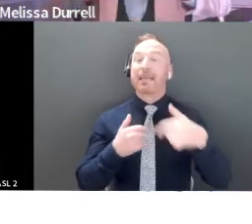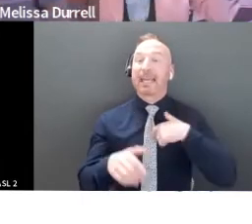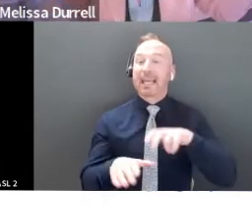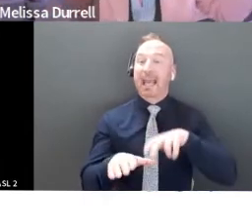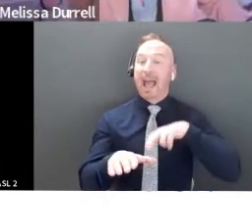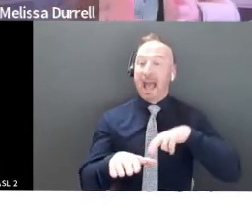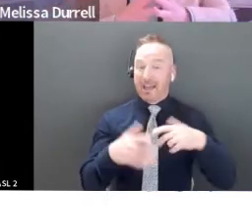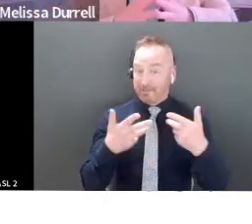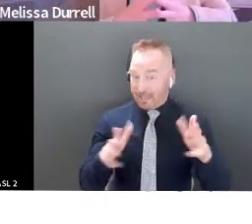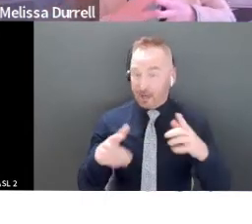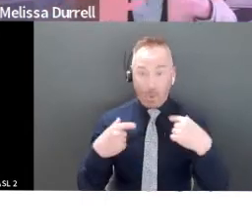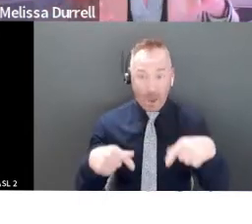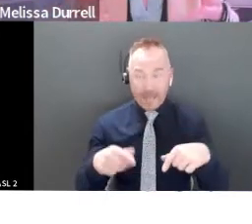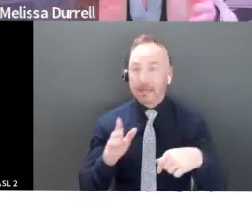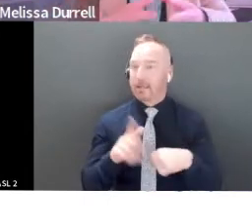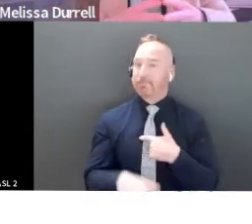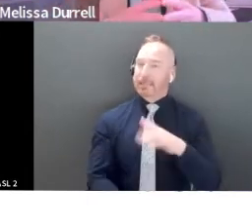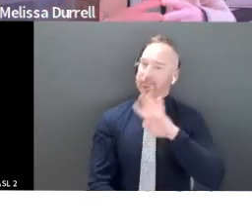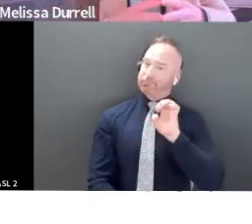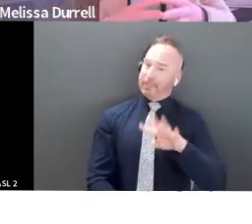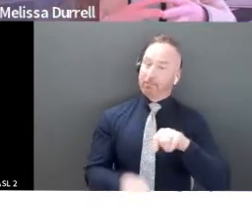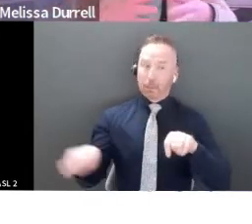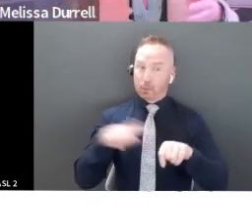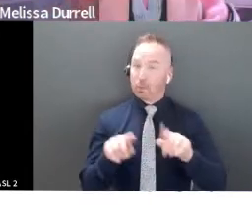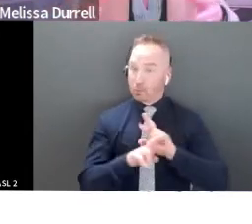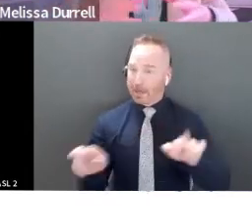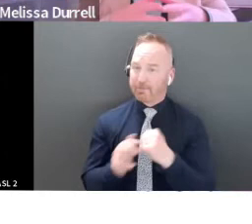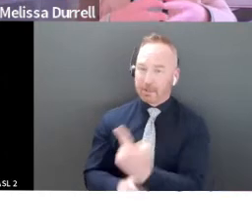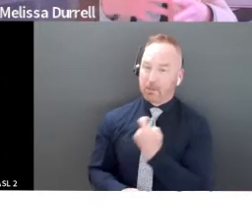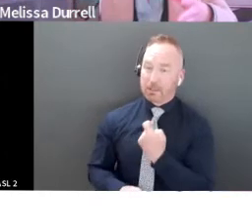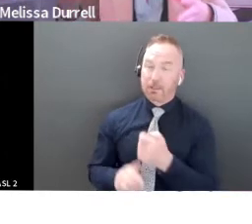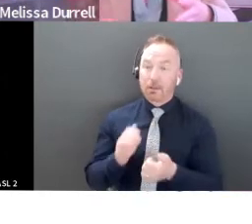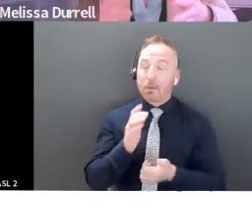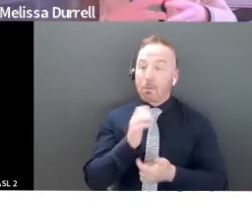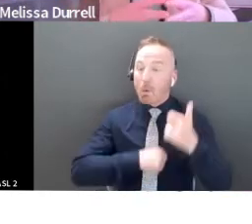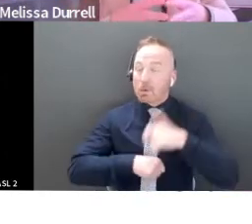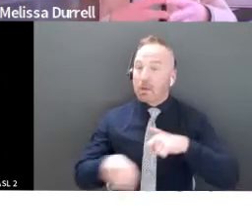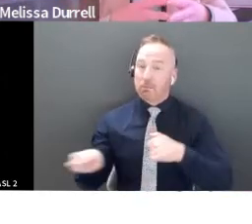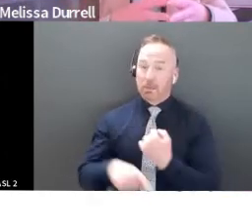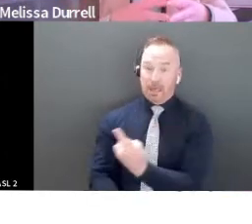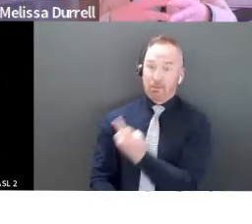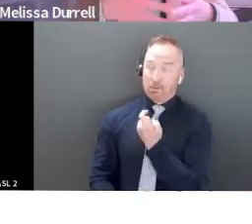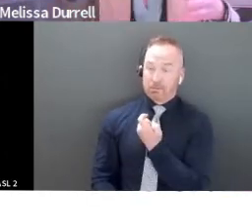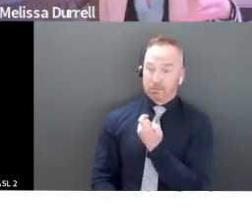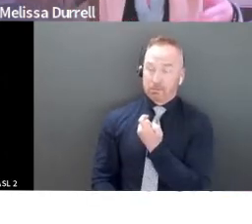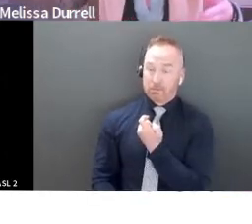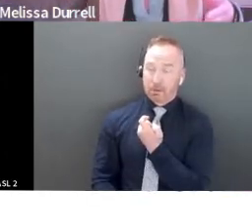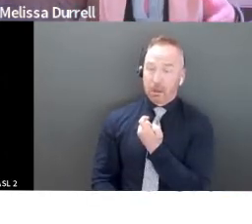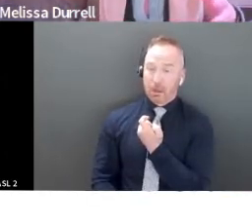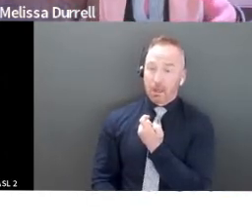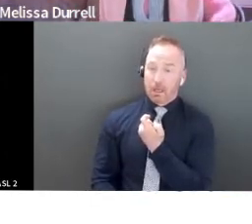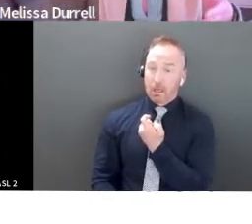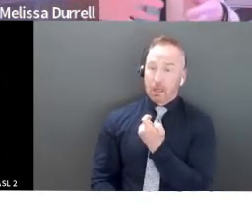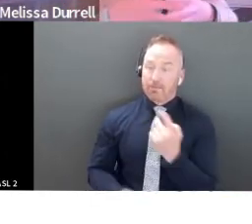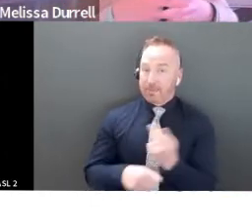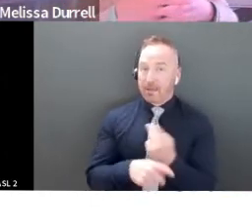but be ready for it. And, you know, typically, you know, what I like to see with this question is, you know, is it, do you have, is there